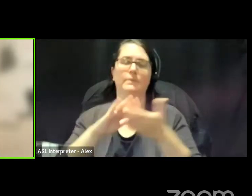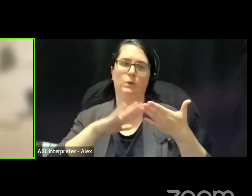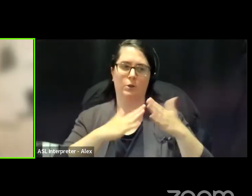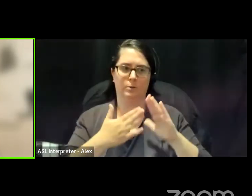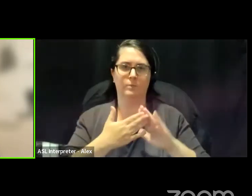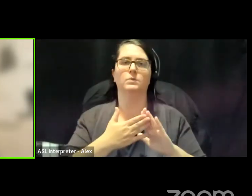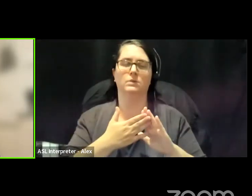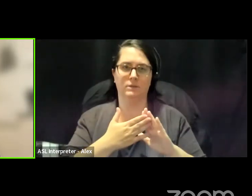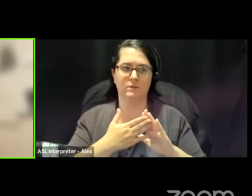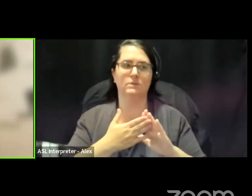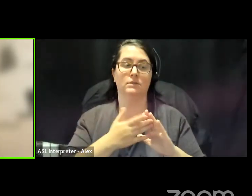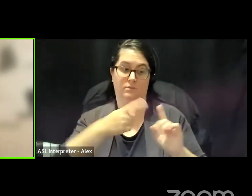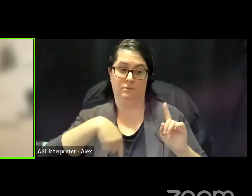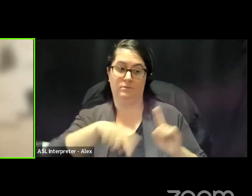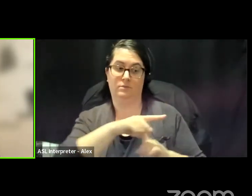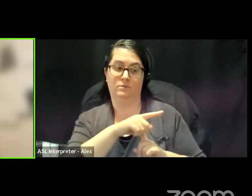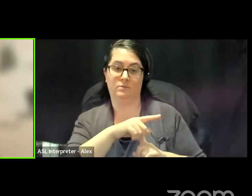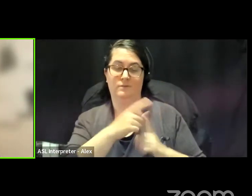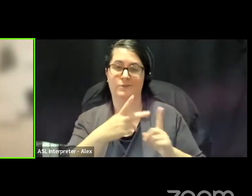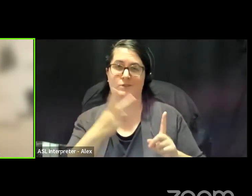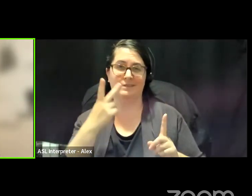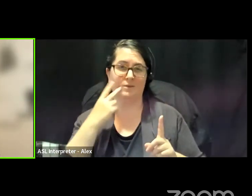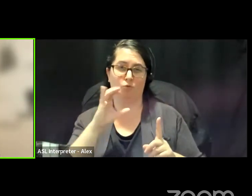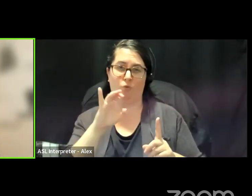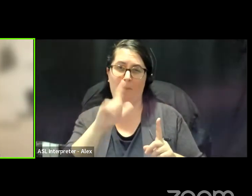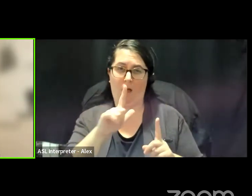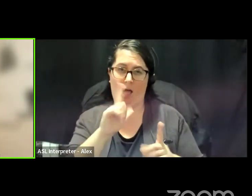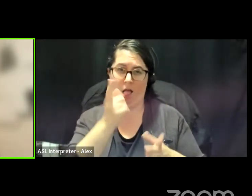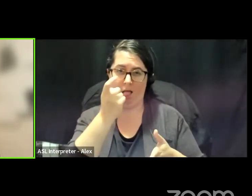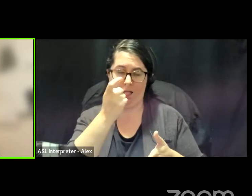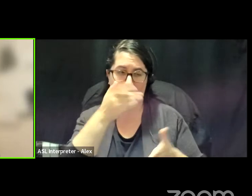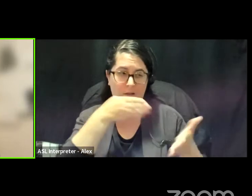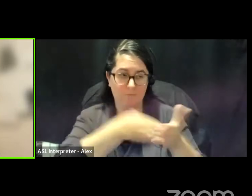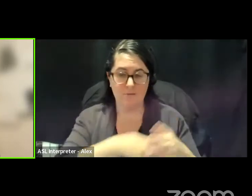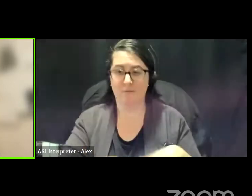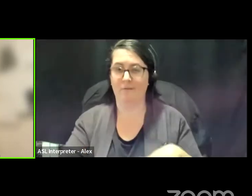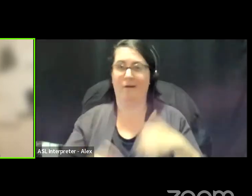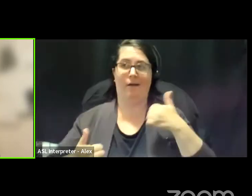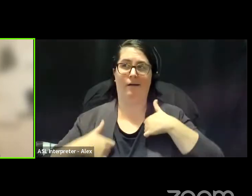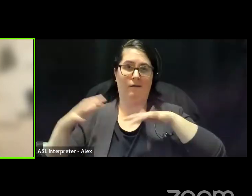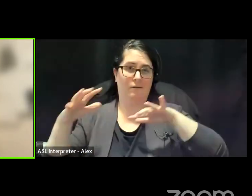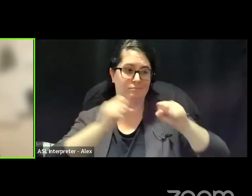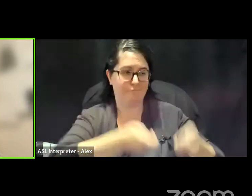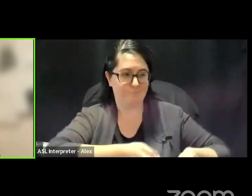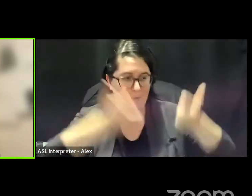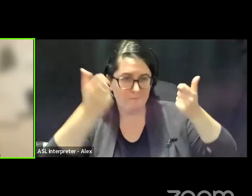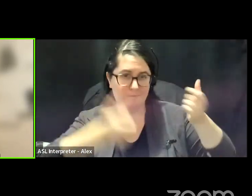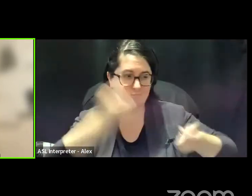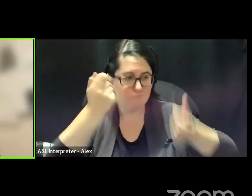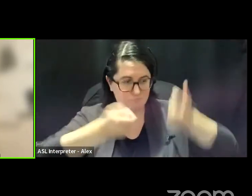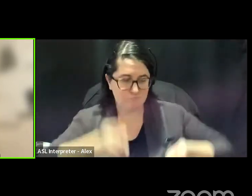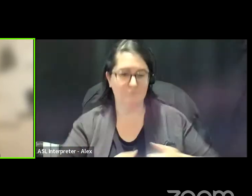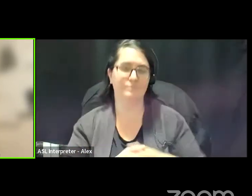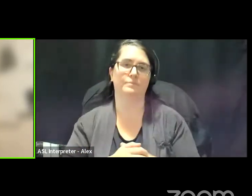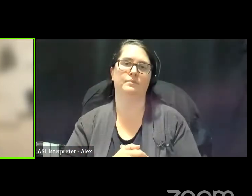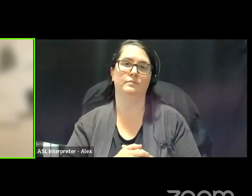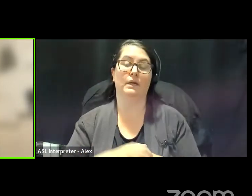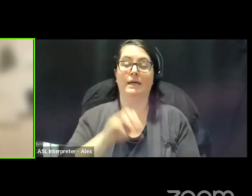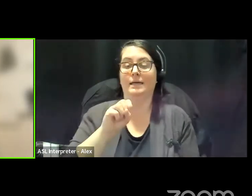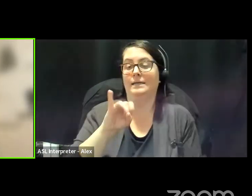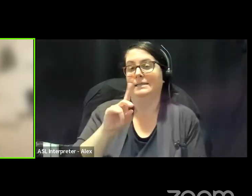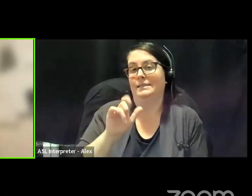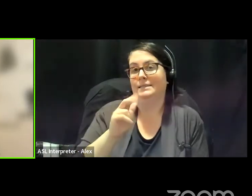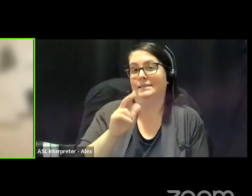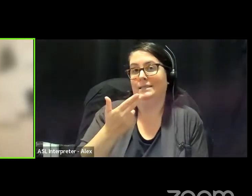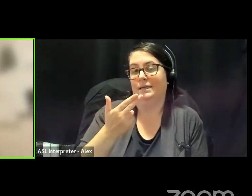communities that have been subjected to criminalization, surveillance and militarized clearances. With Sadia Hartman, I